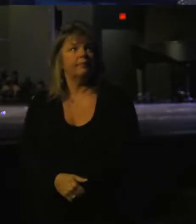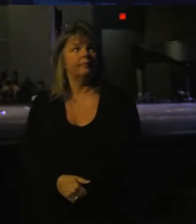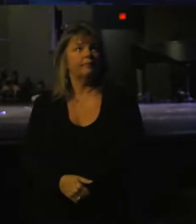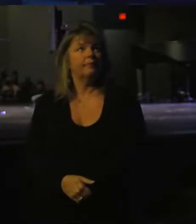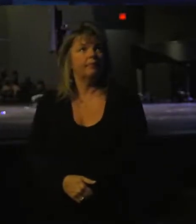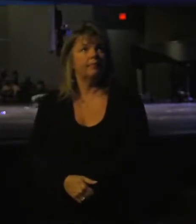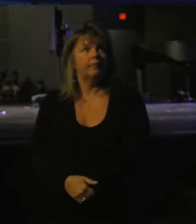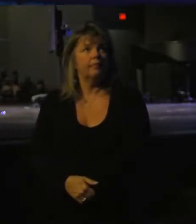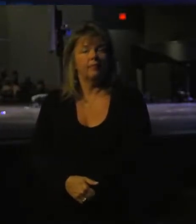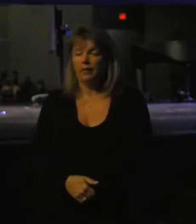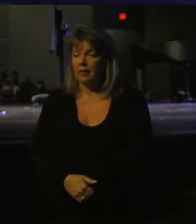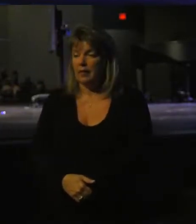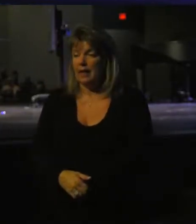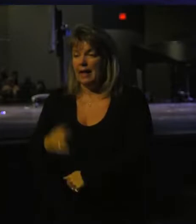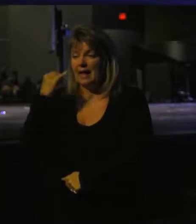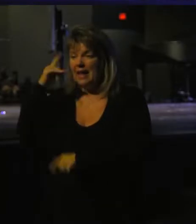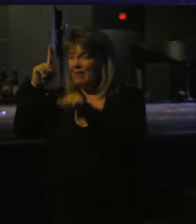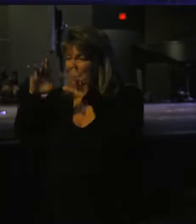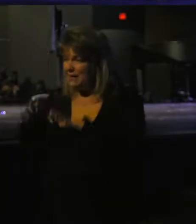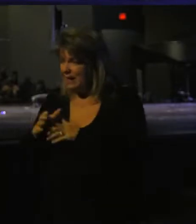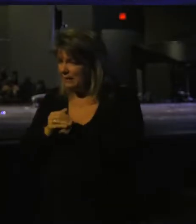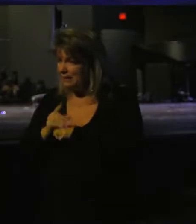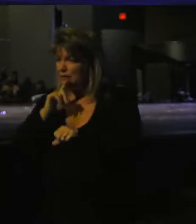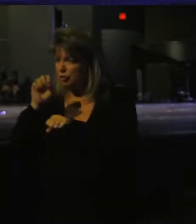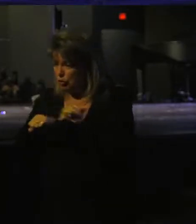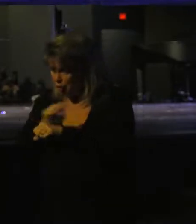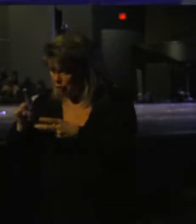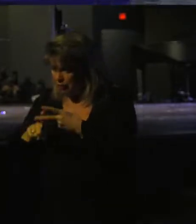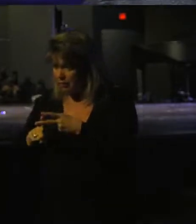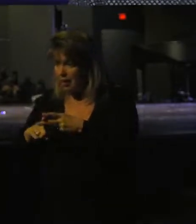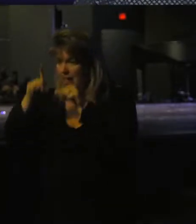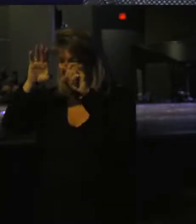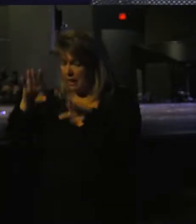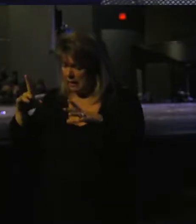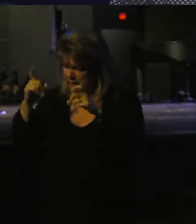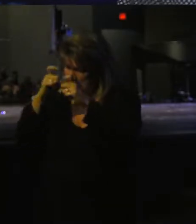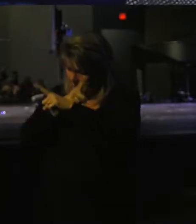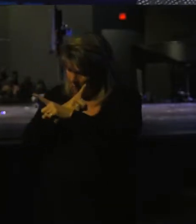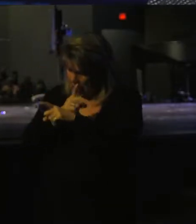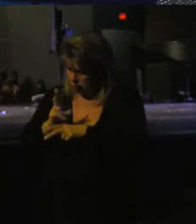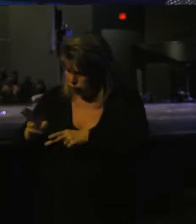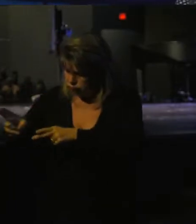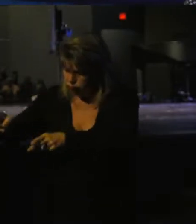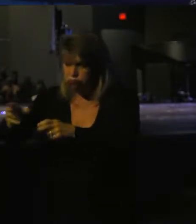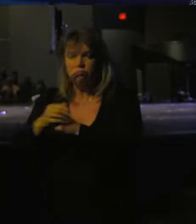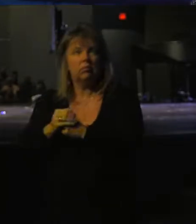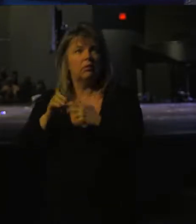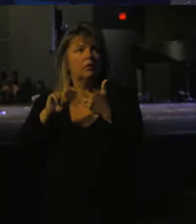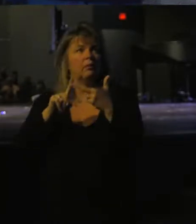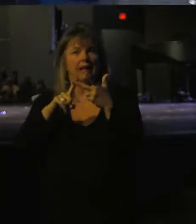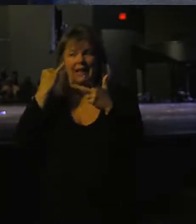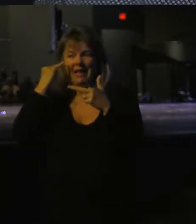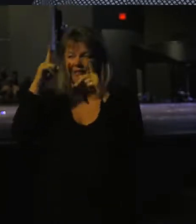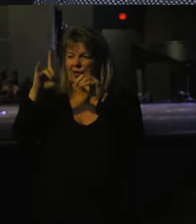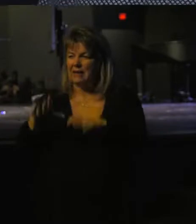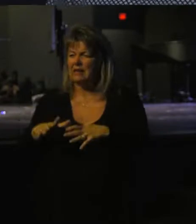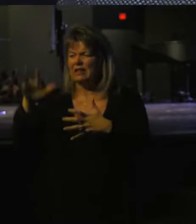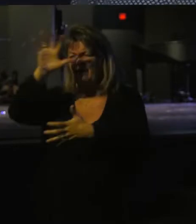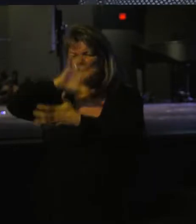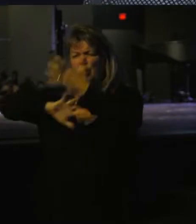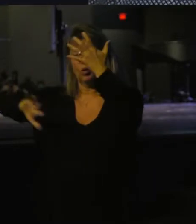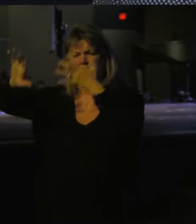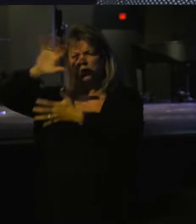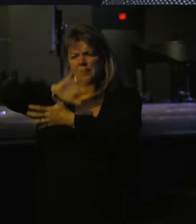So, but what about if the test is certain and the test is compelling, but what about if the test is confusing?